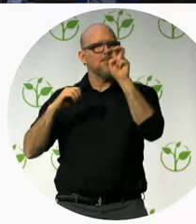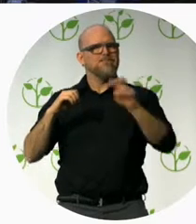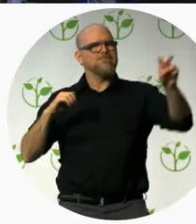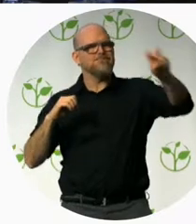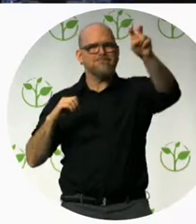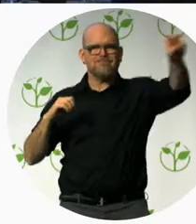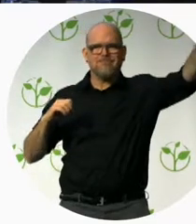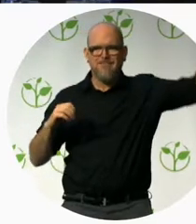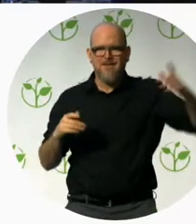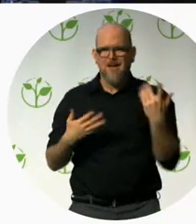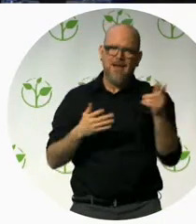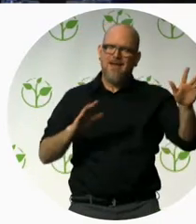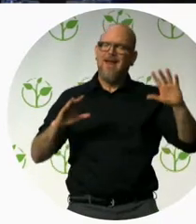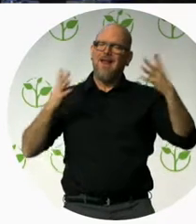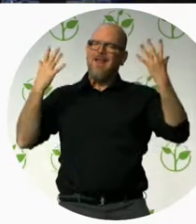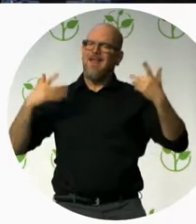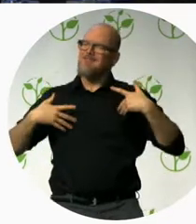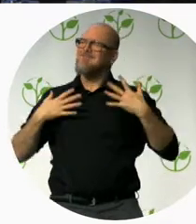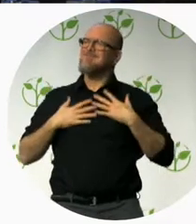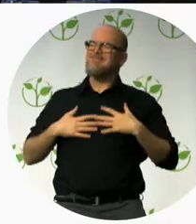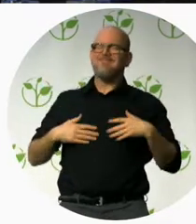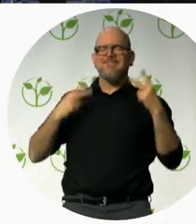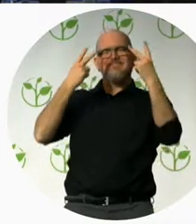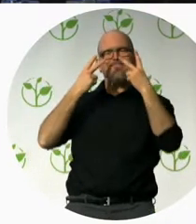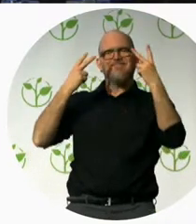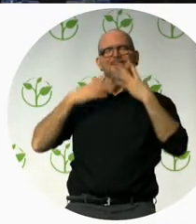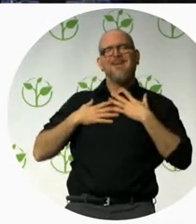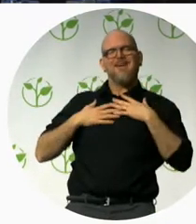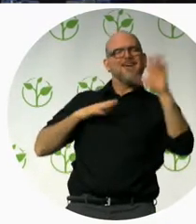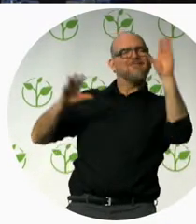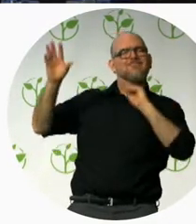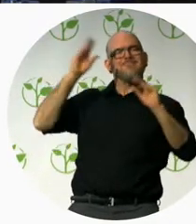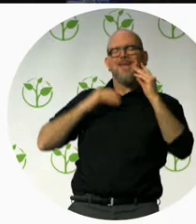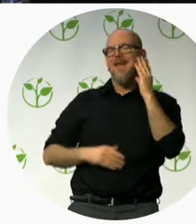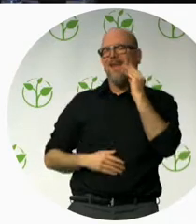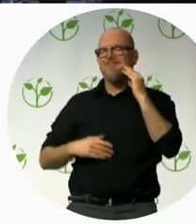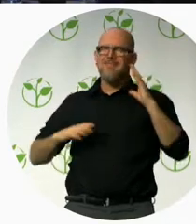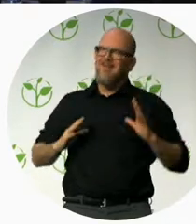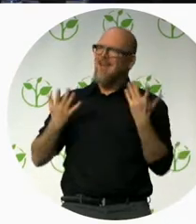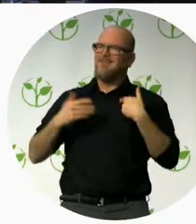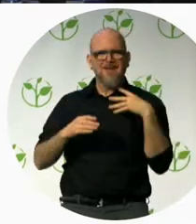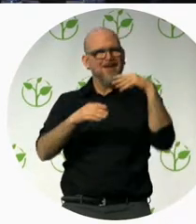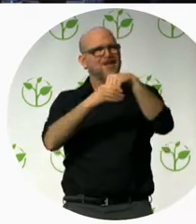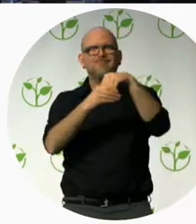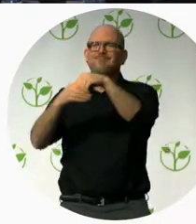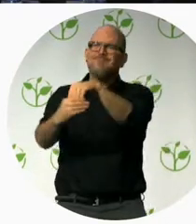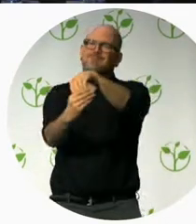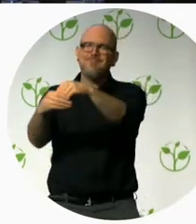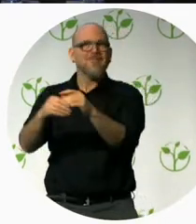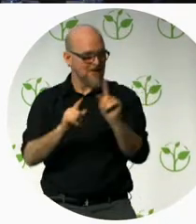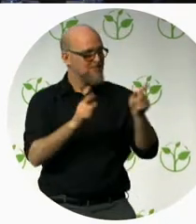experience as everyone else does. So what we're interested in here is to